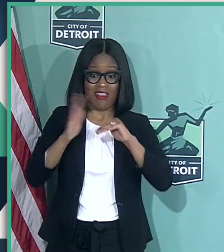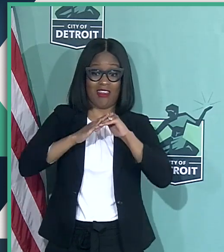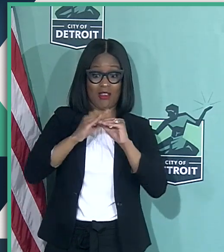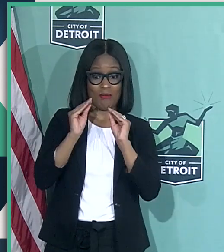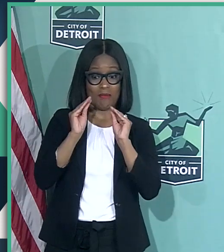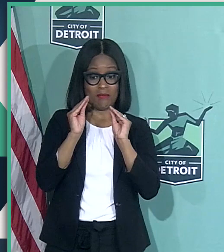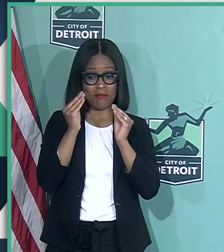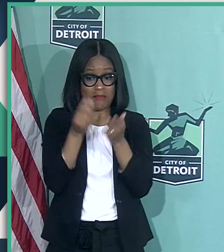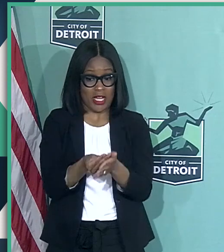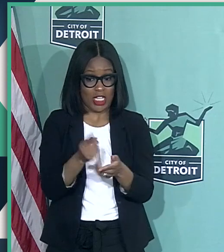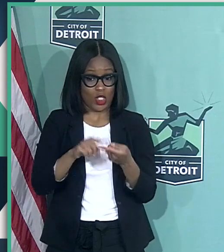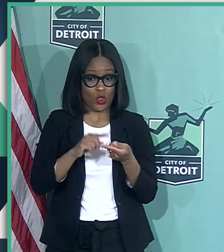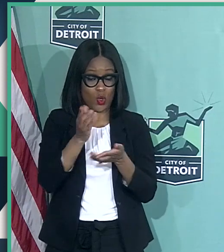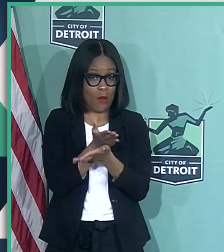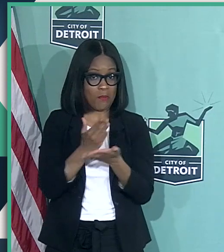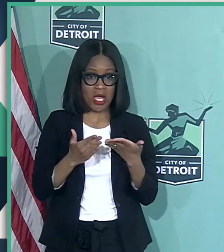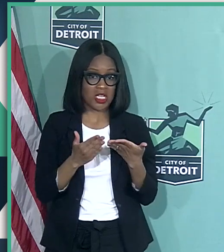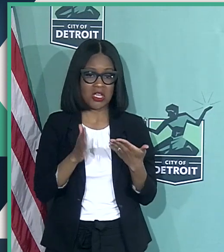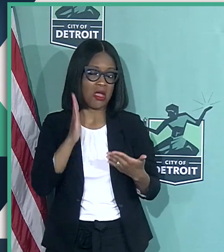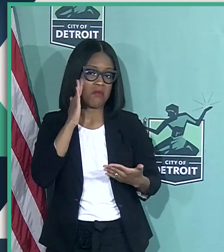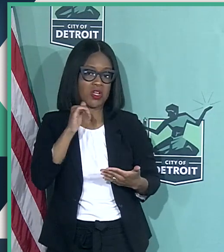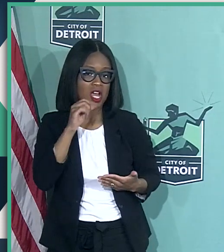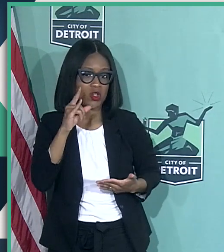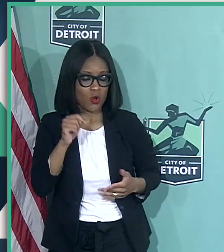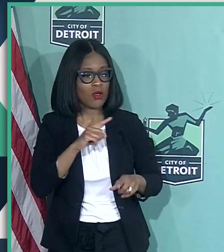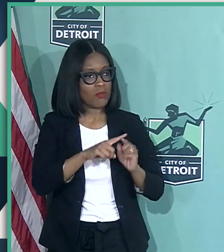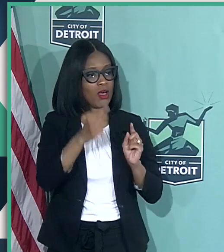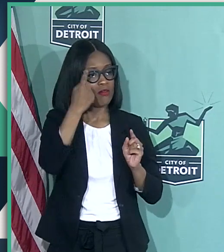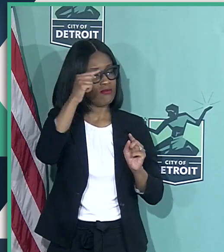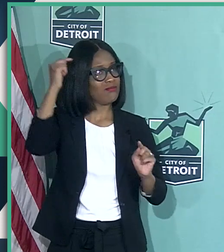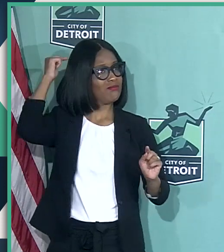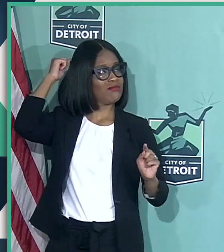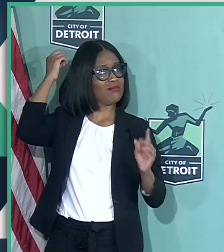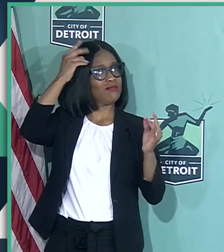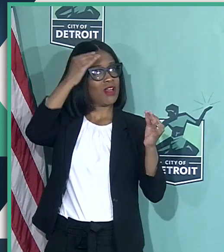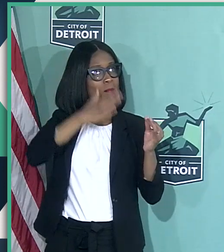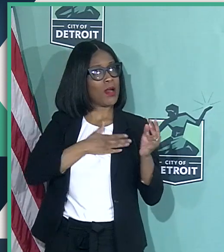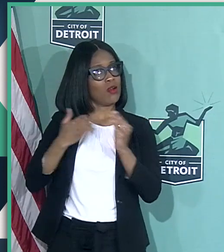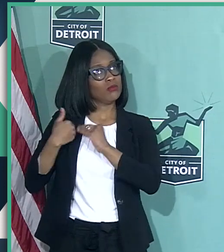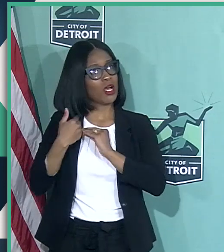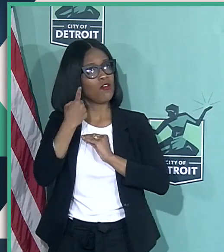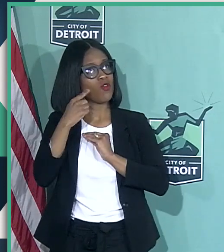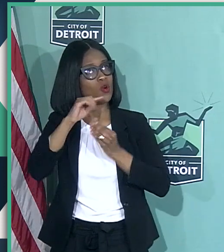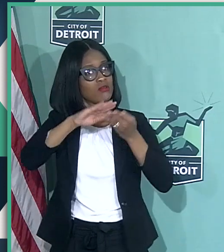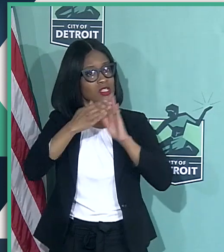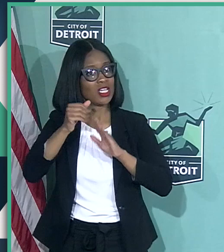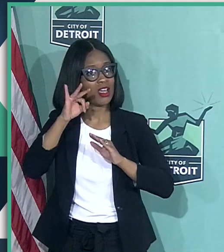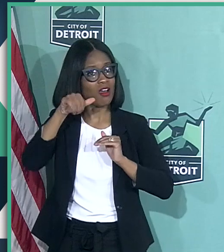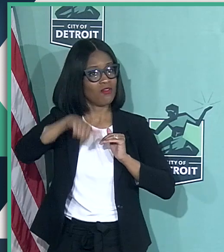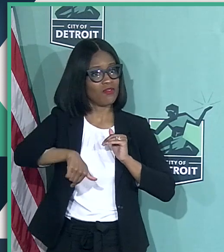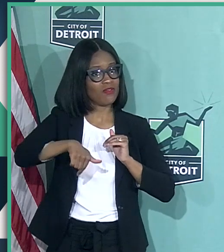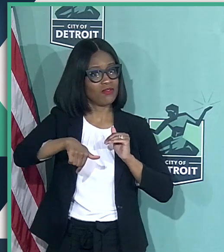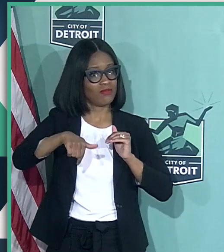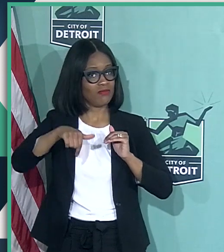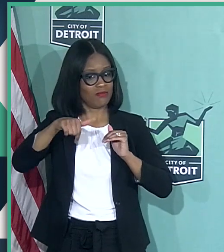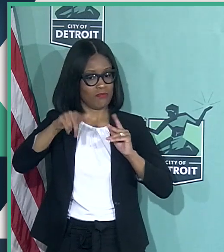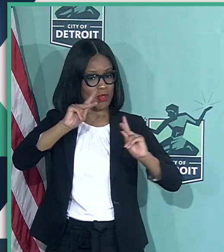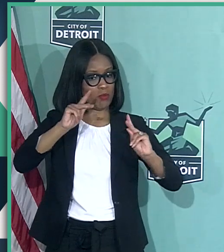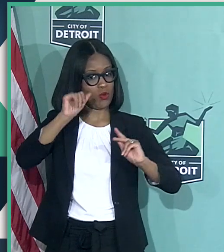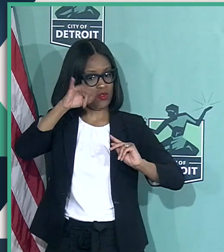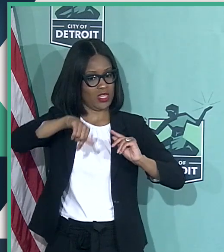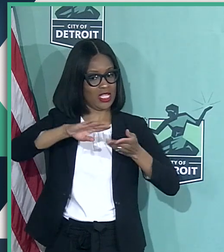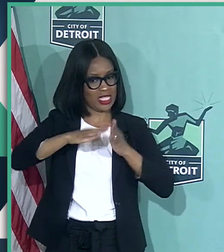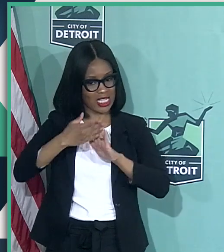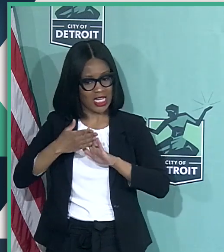in my mind, if you think about the responsibility I feel of the people of this city every day, the right person